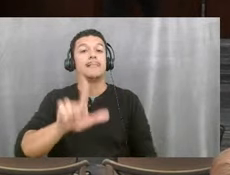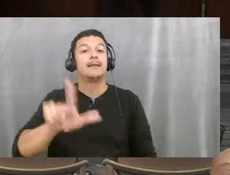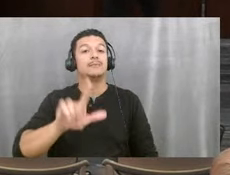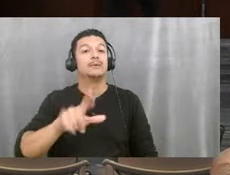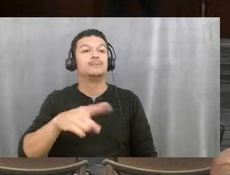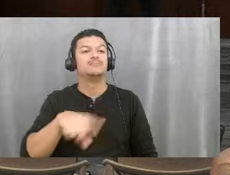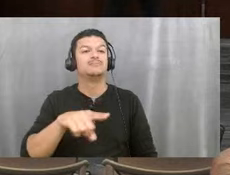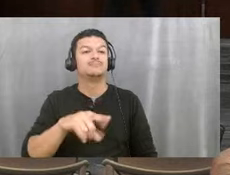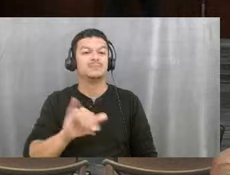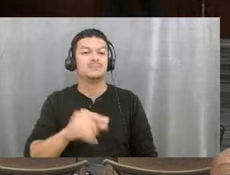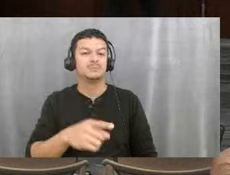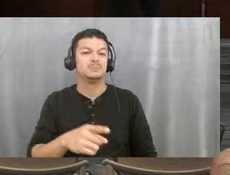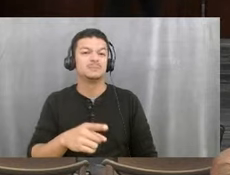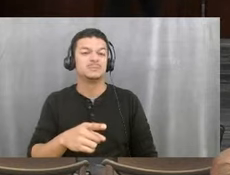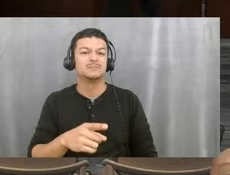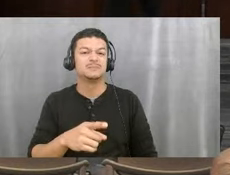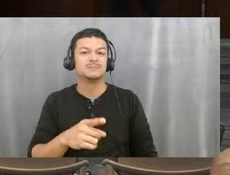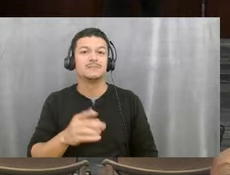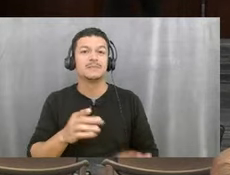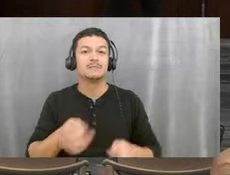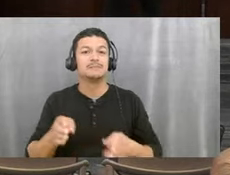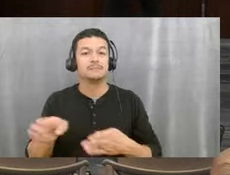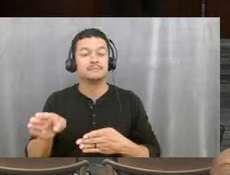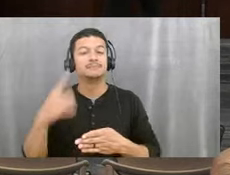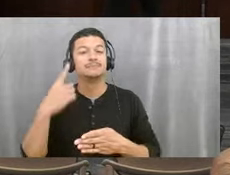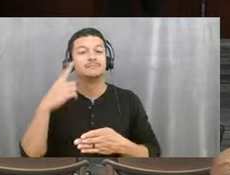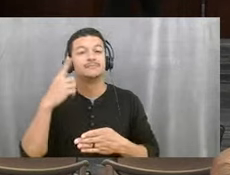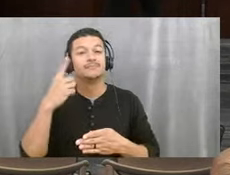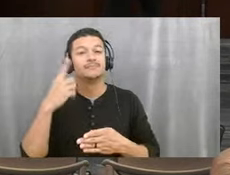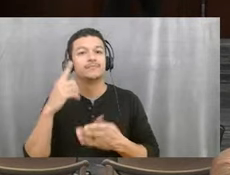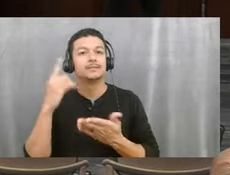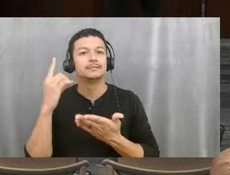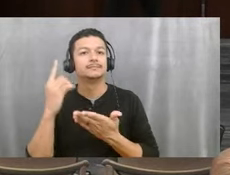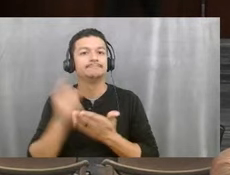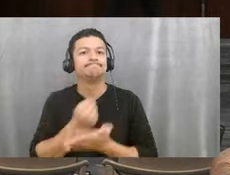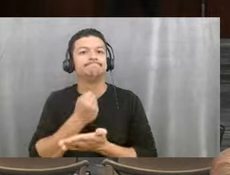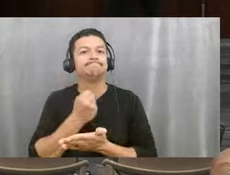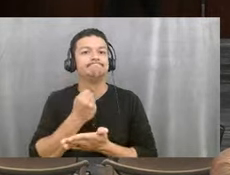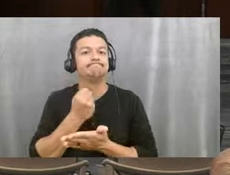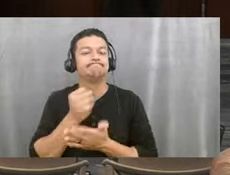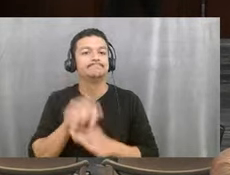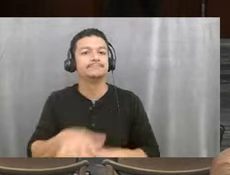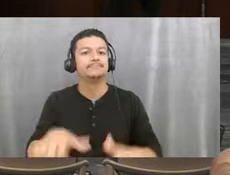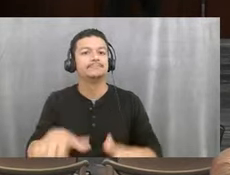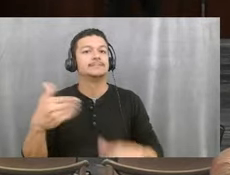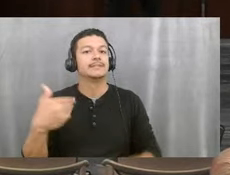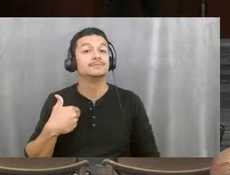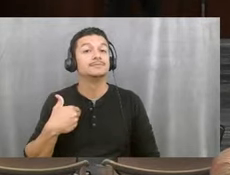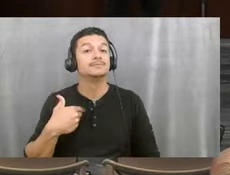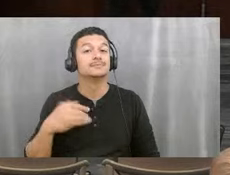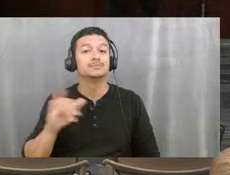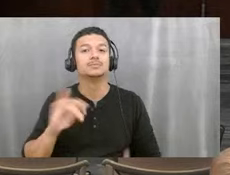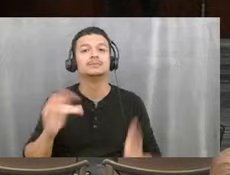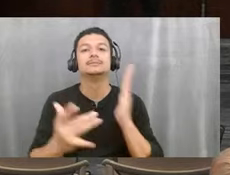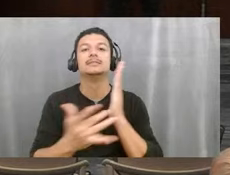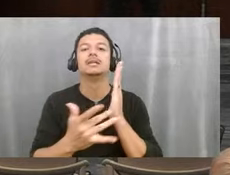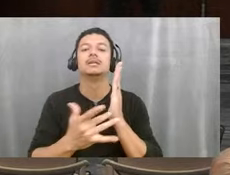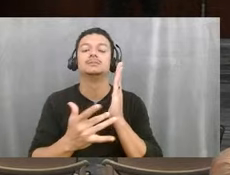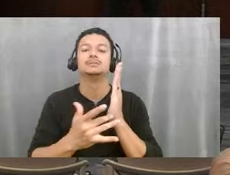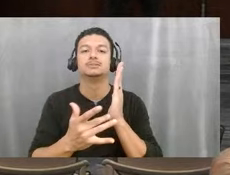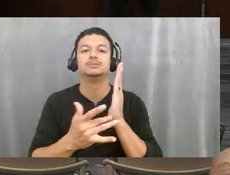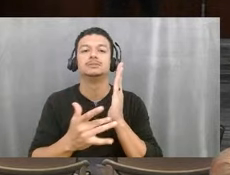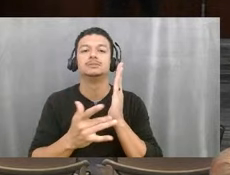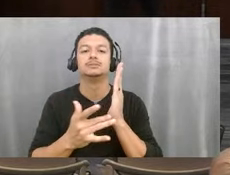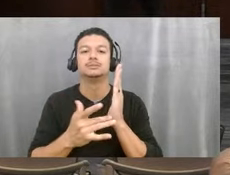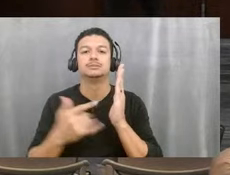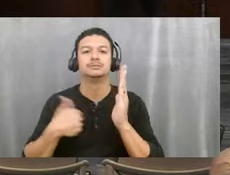you and planning for, you know, for utilizing the space that we have and the technology, um, that we've